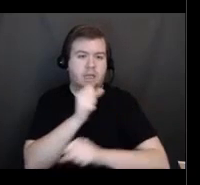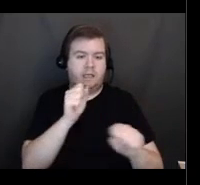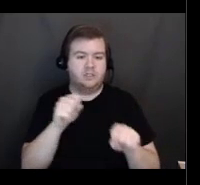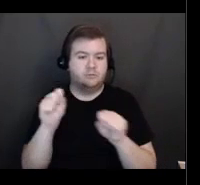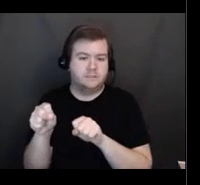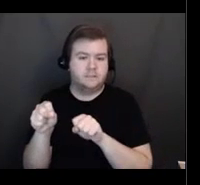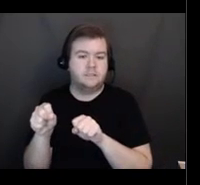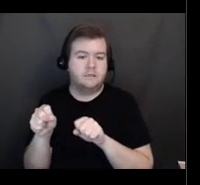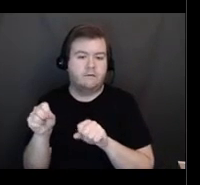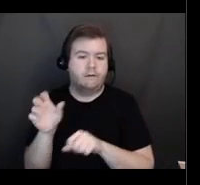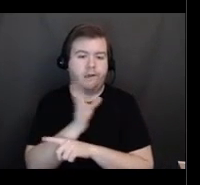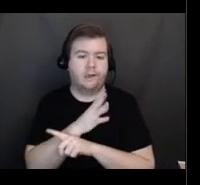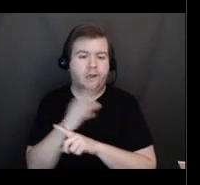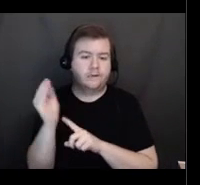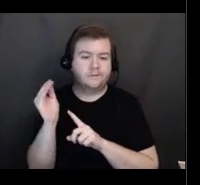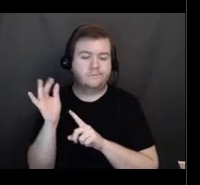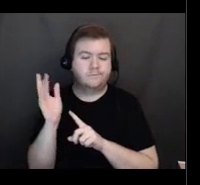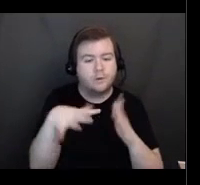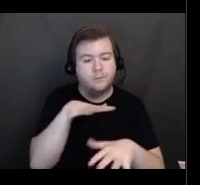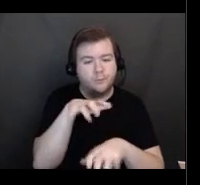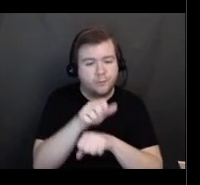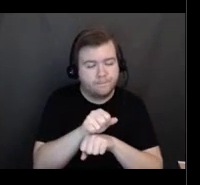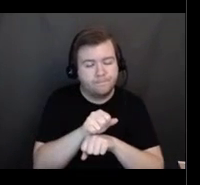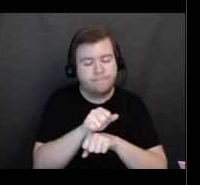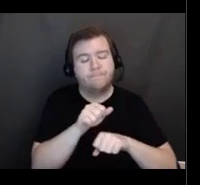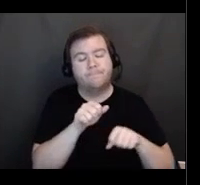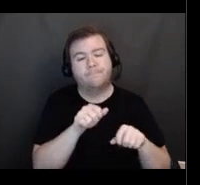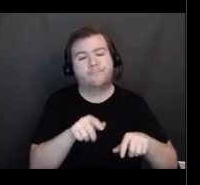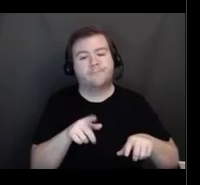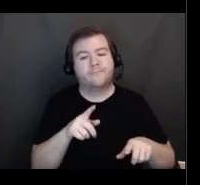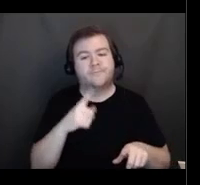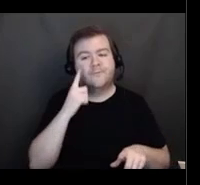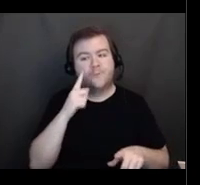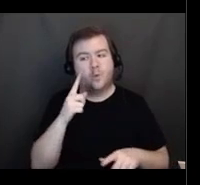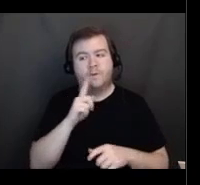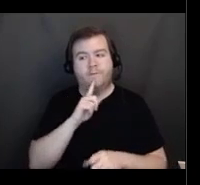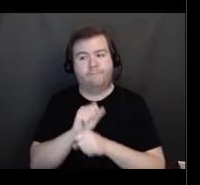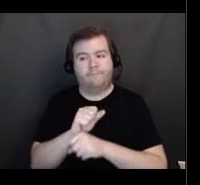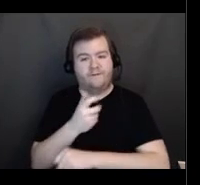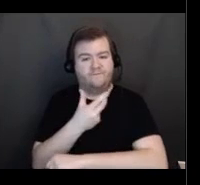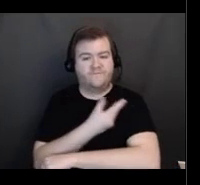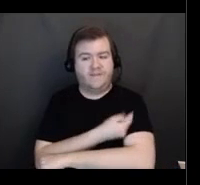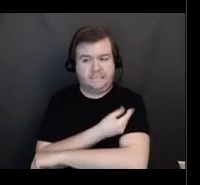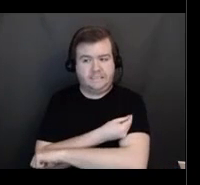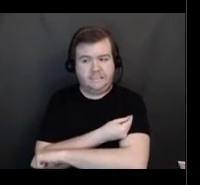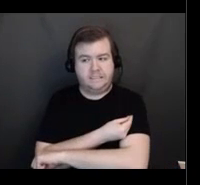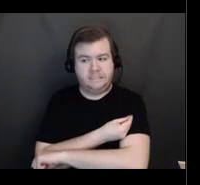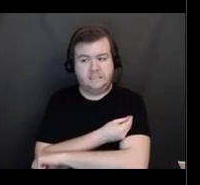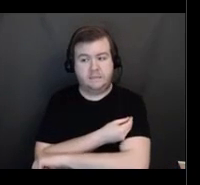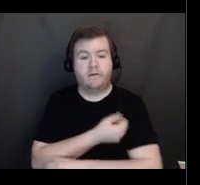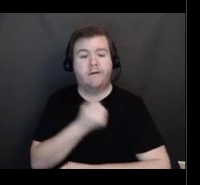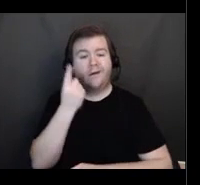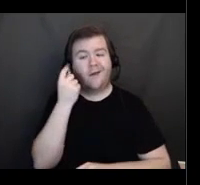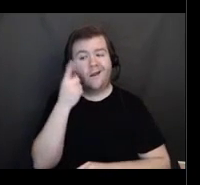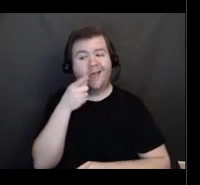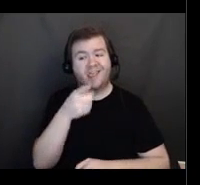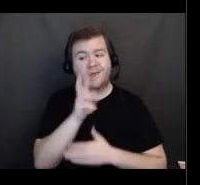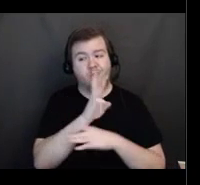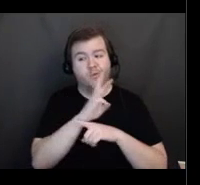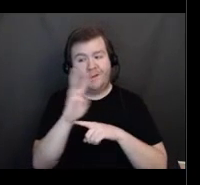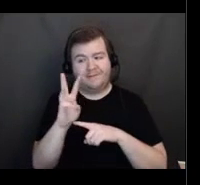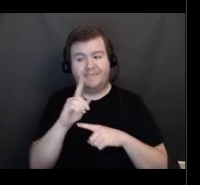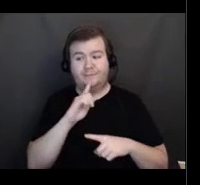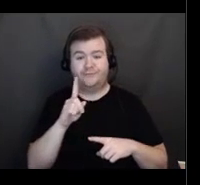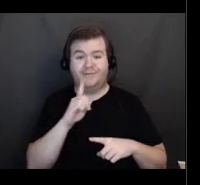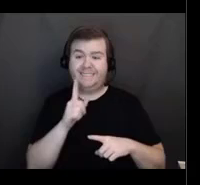scheduling an appointment for the vaccine. This website is really your